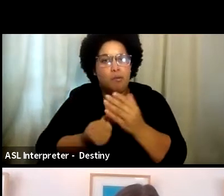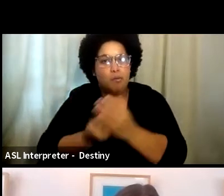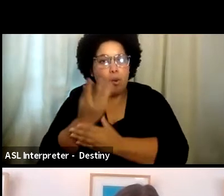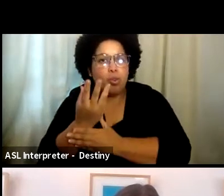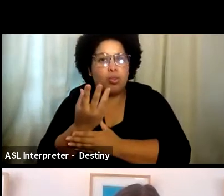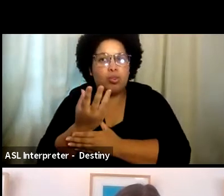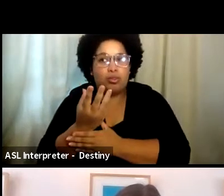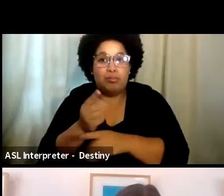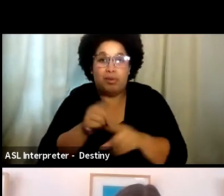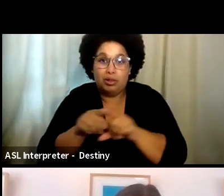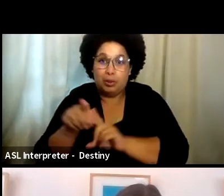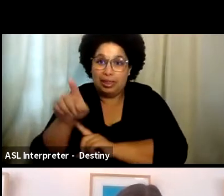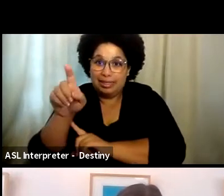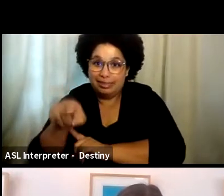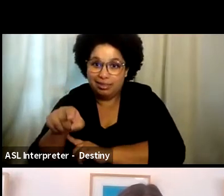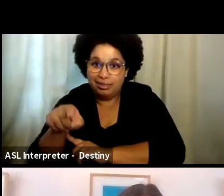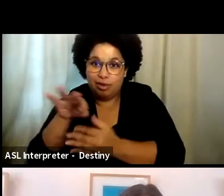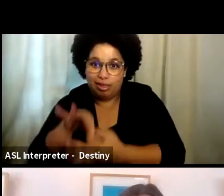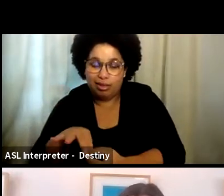the need for it.